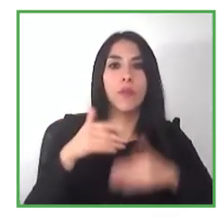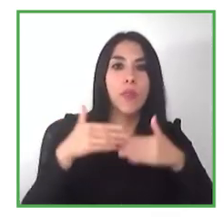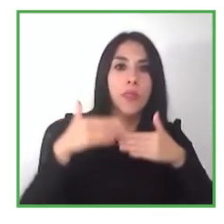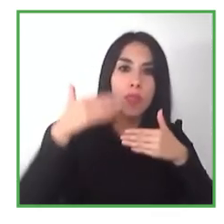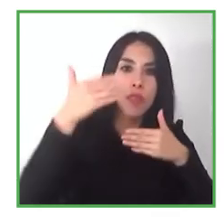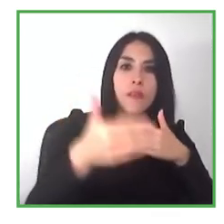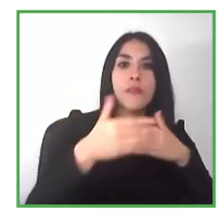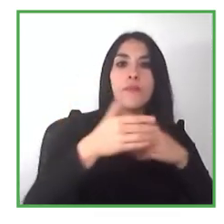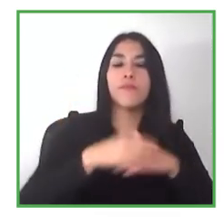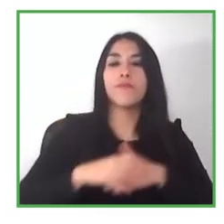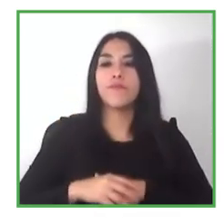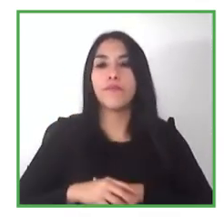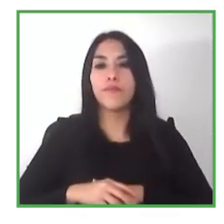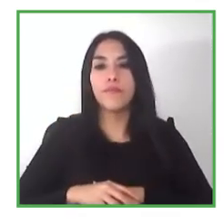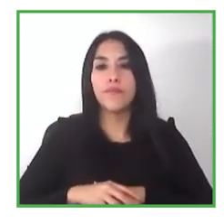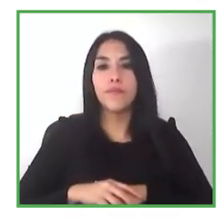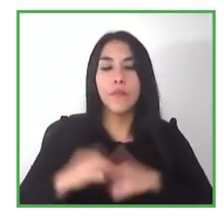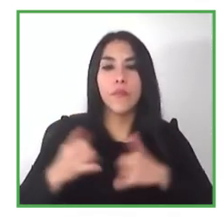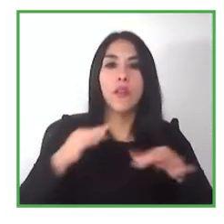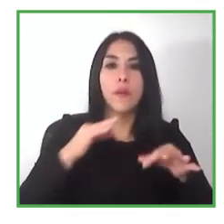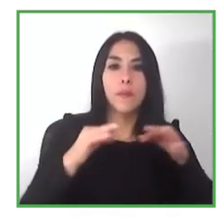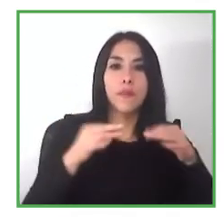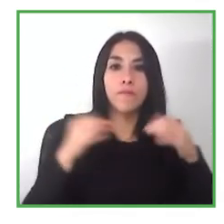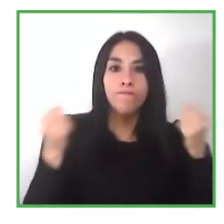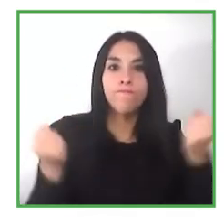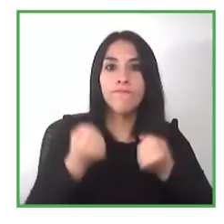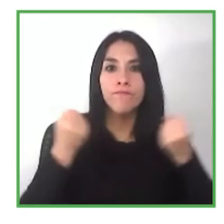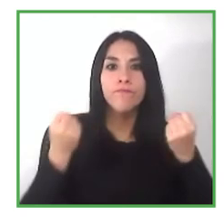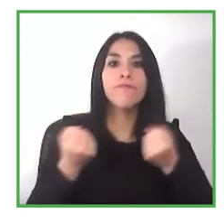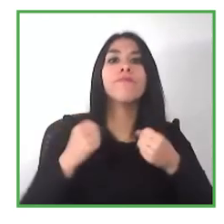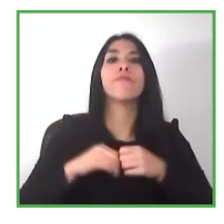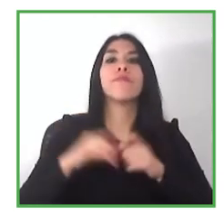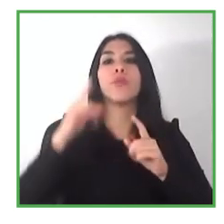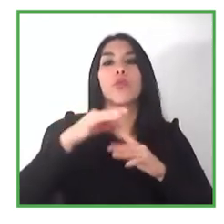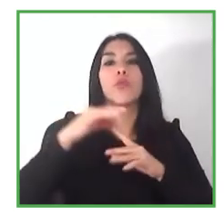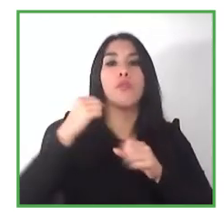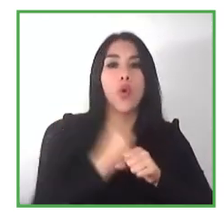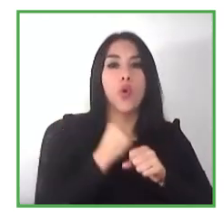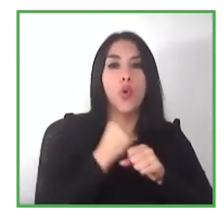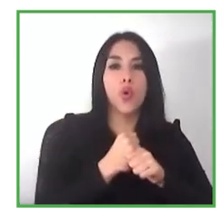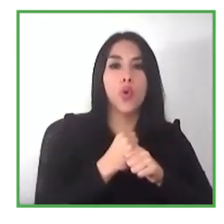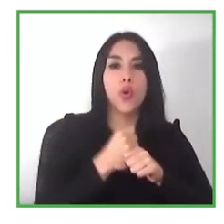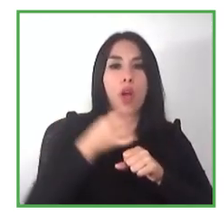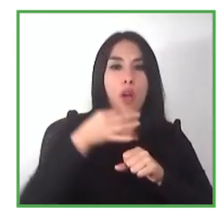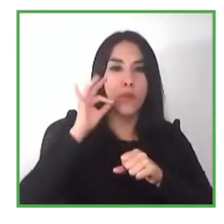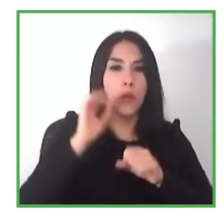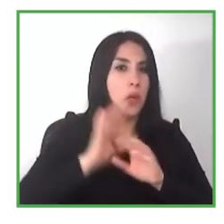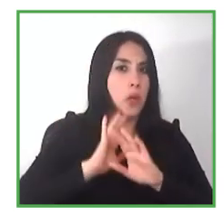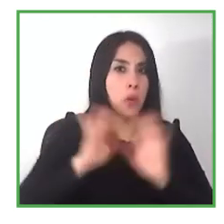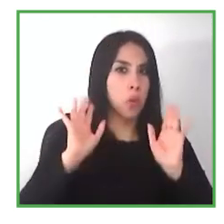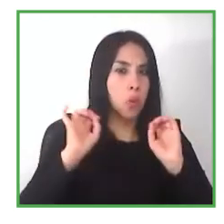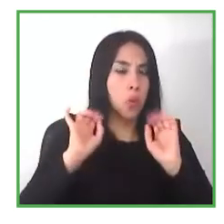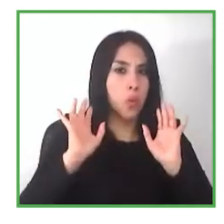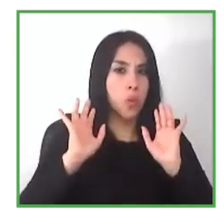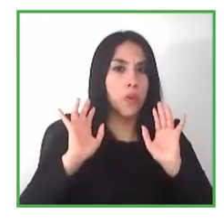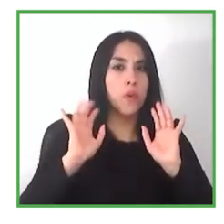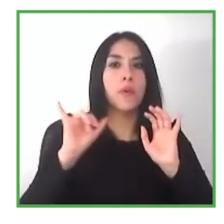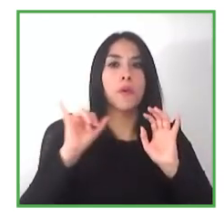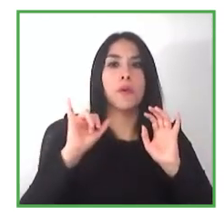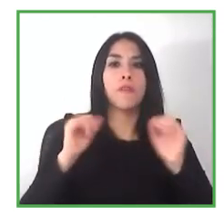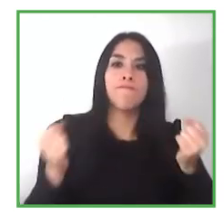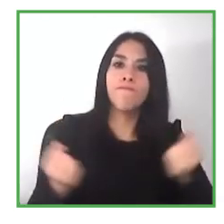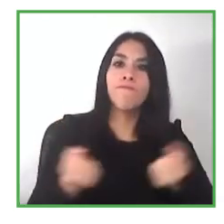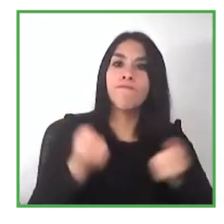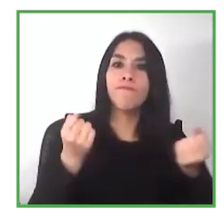so not just uh having people with disabilities working in cafes but also making them work in other